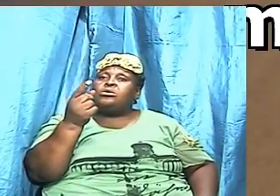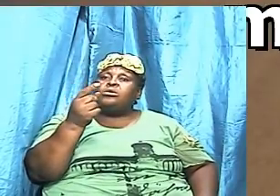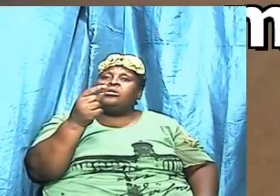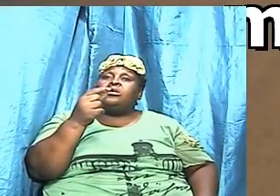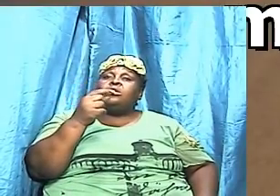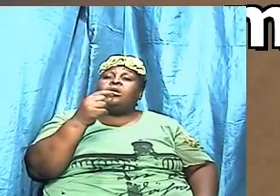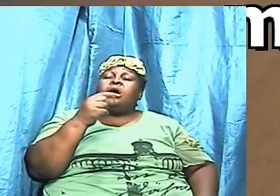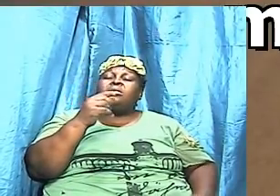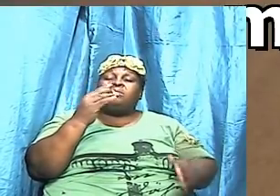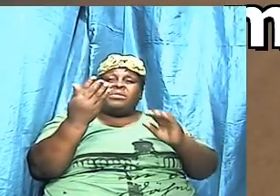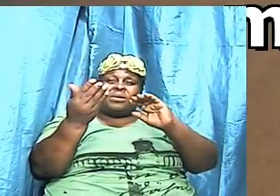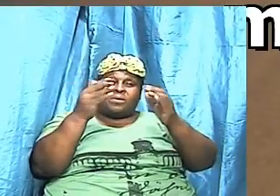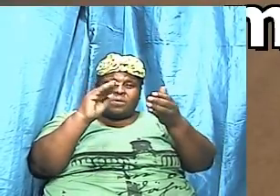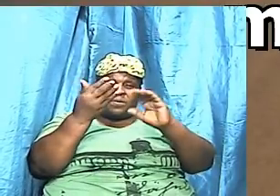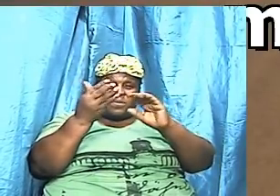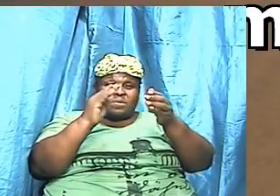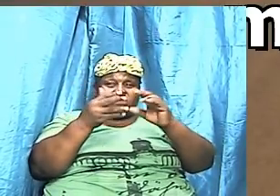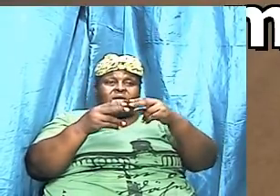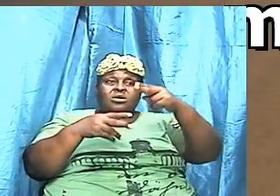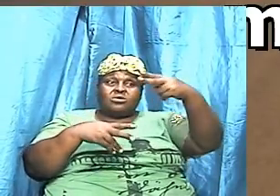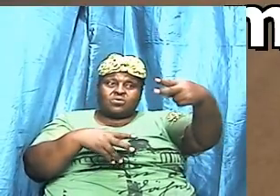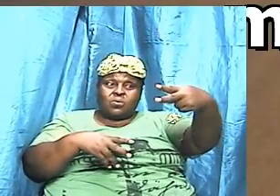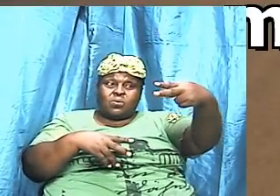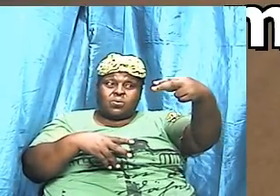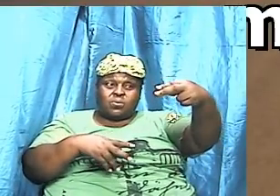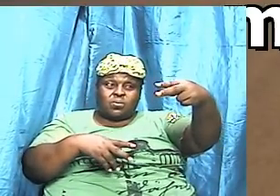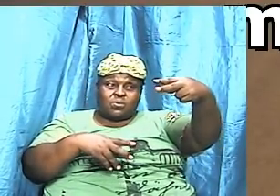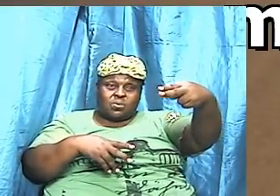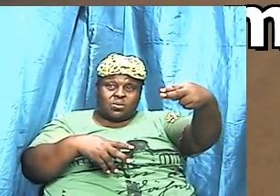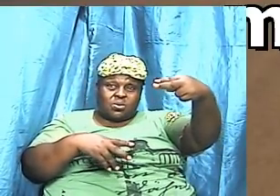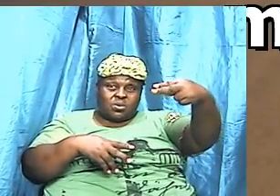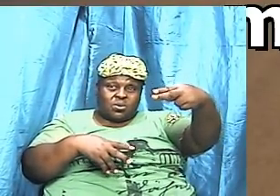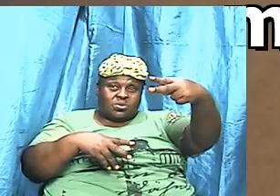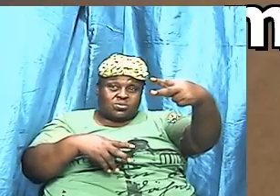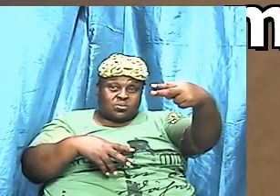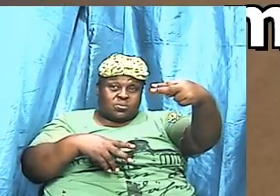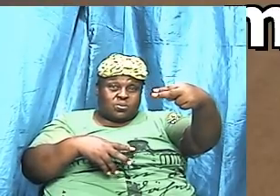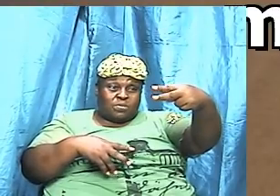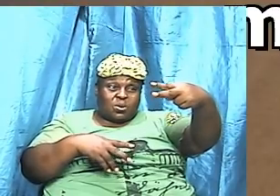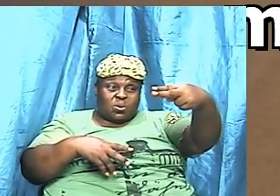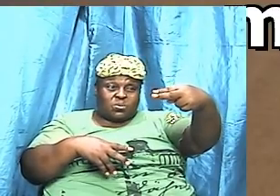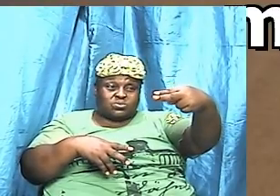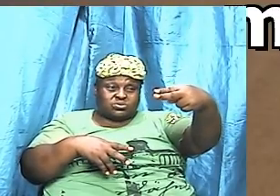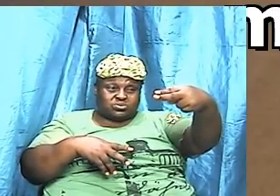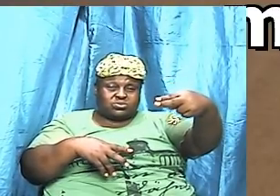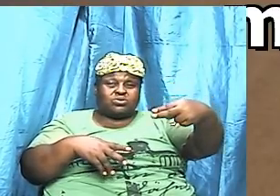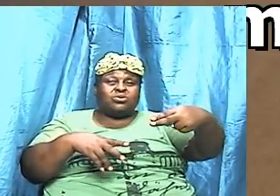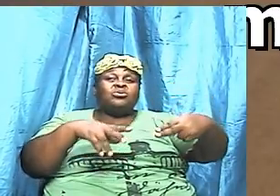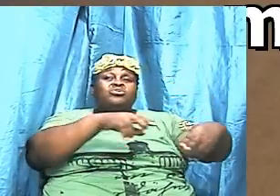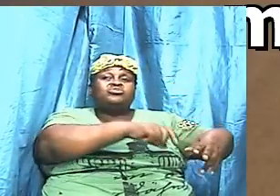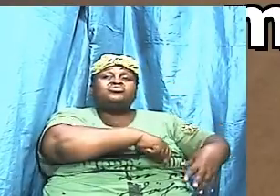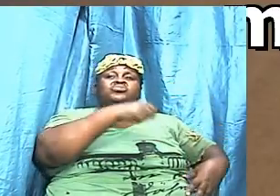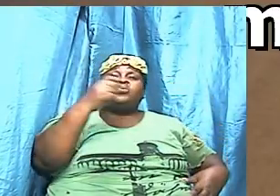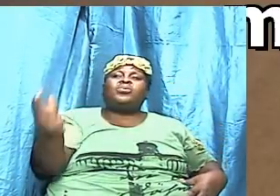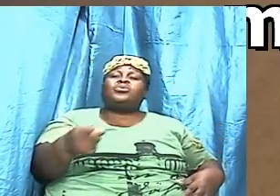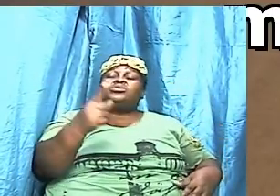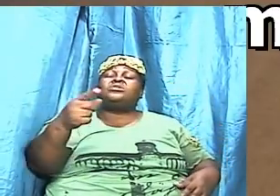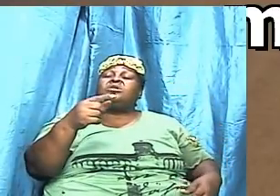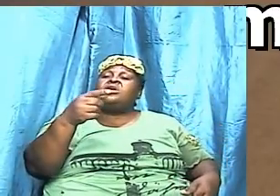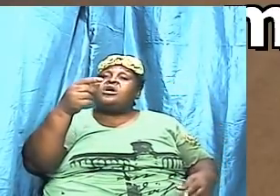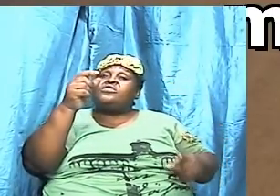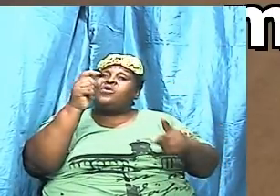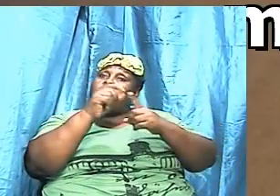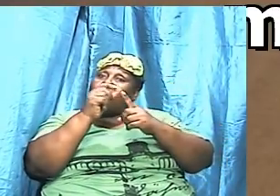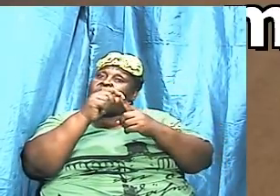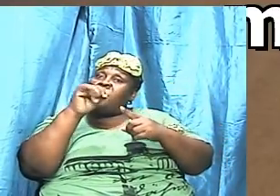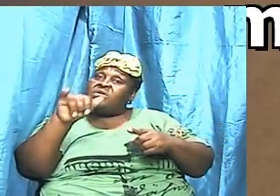two edged two mounted because listen the word that Jesus spoke you know wasn't just it